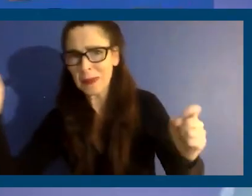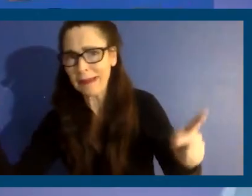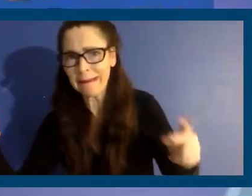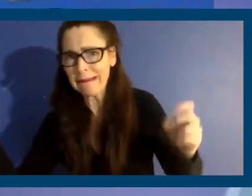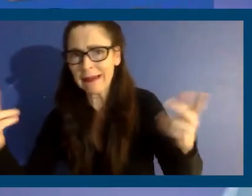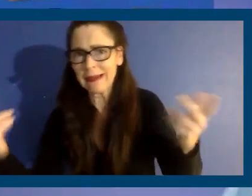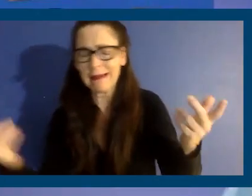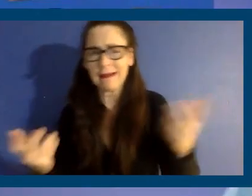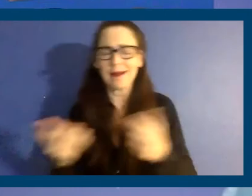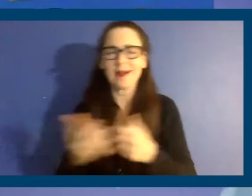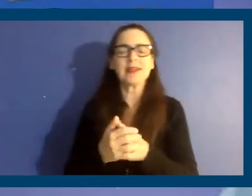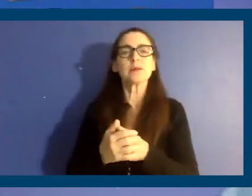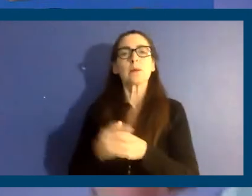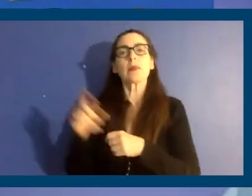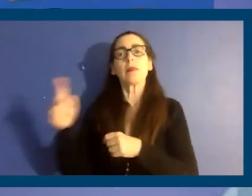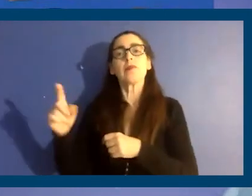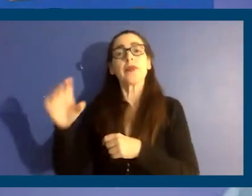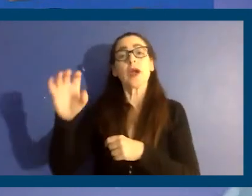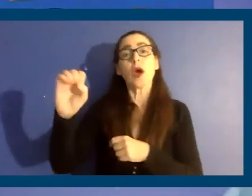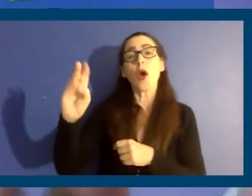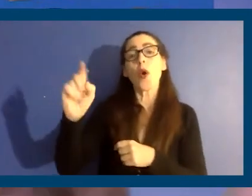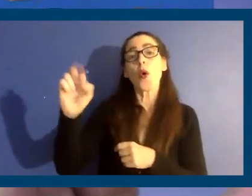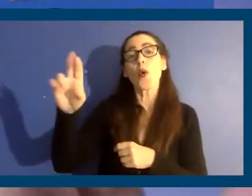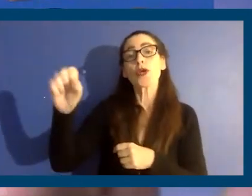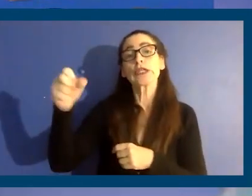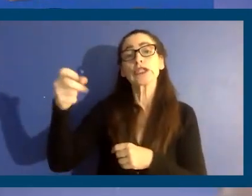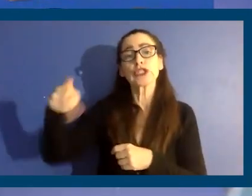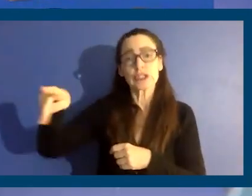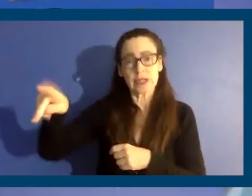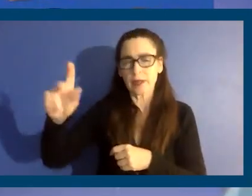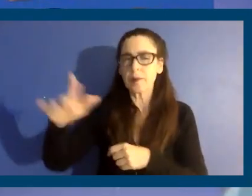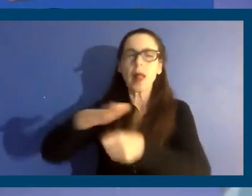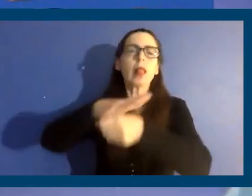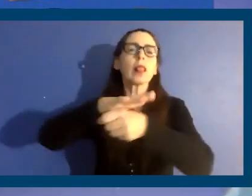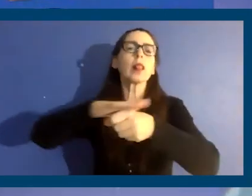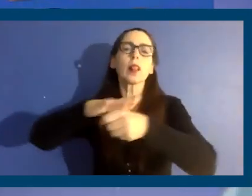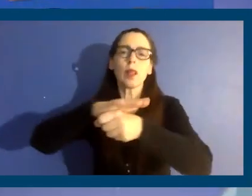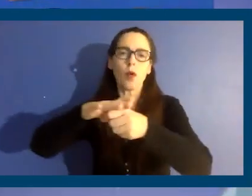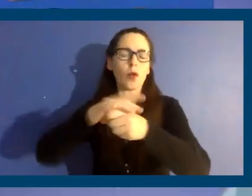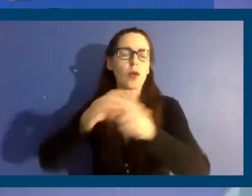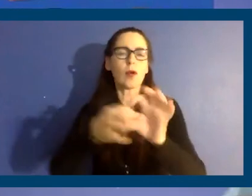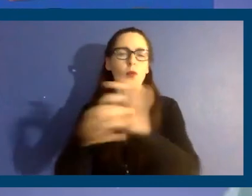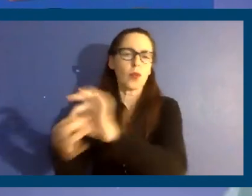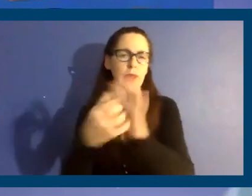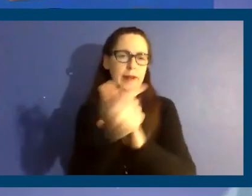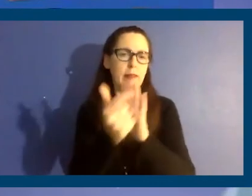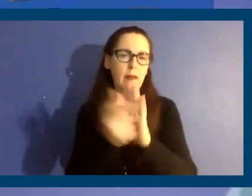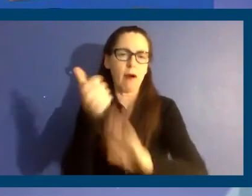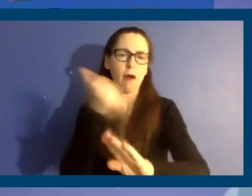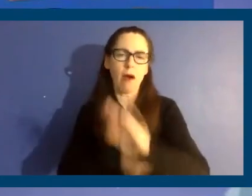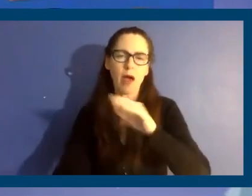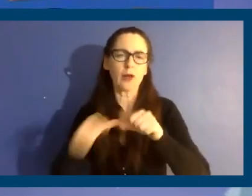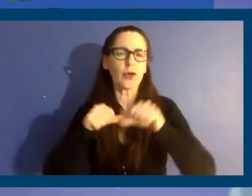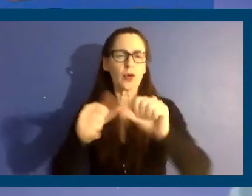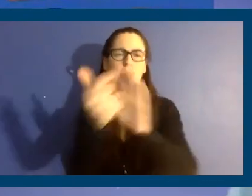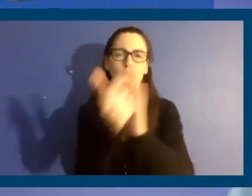So the ownership issue is really a local jurisdiction issue under the existing law